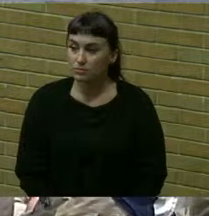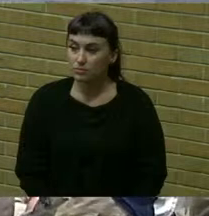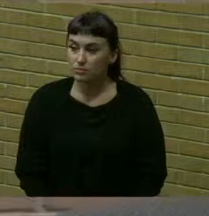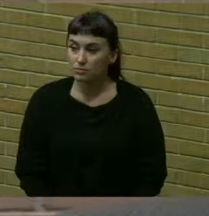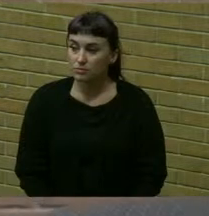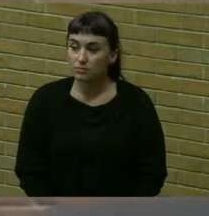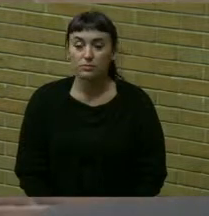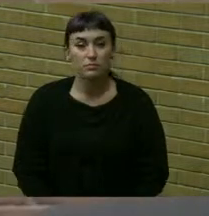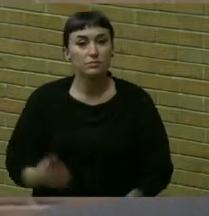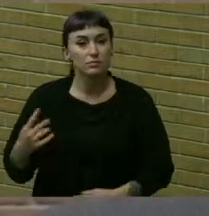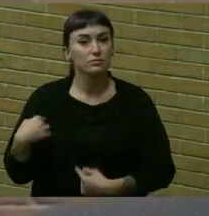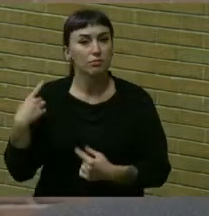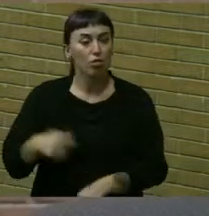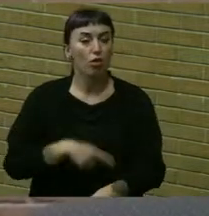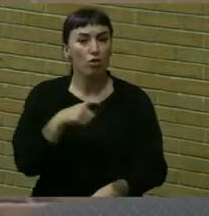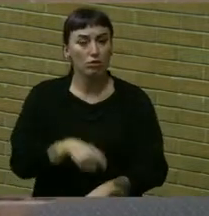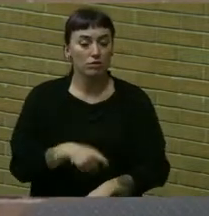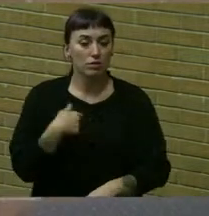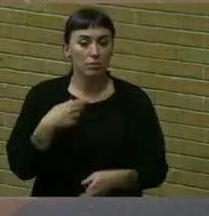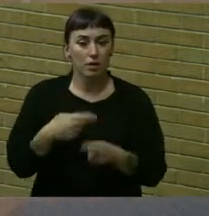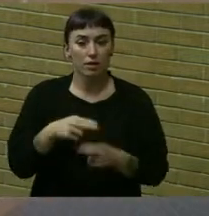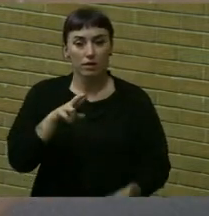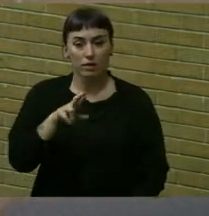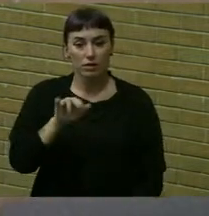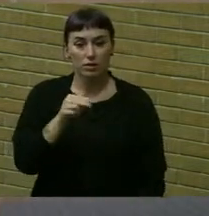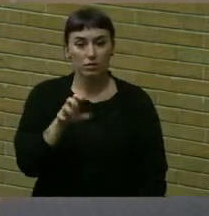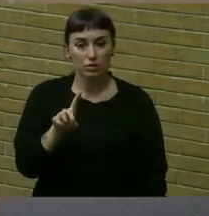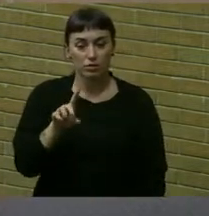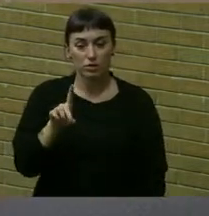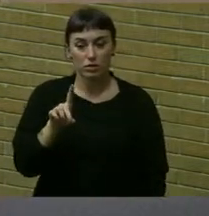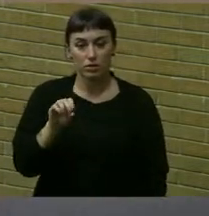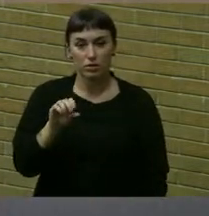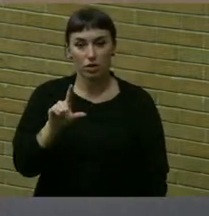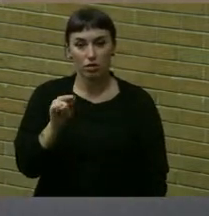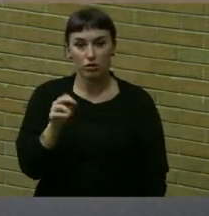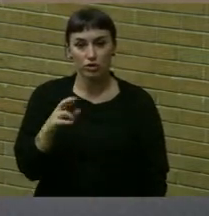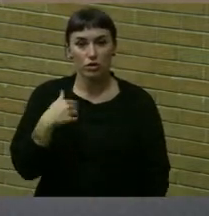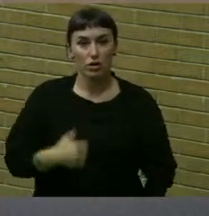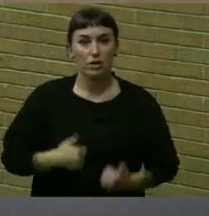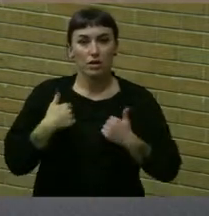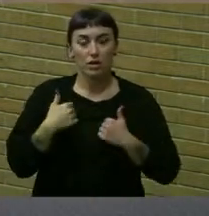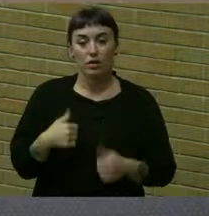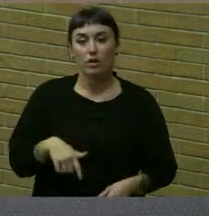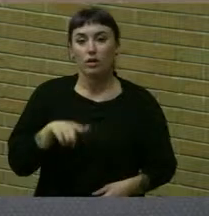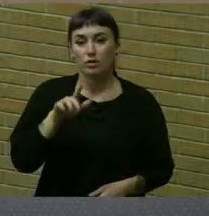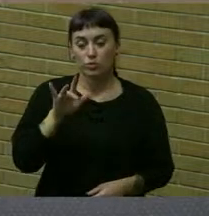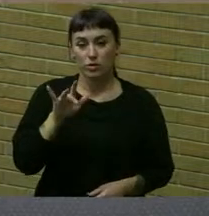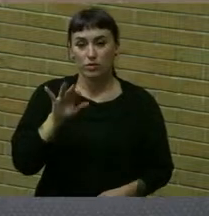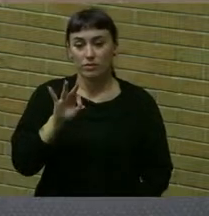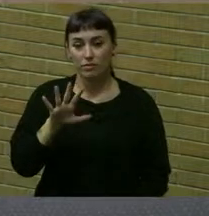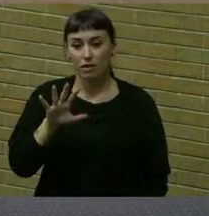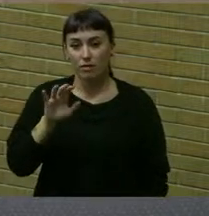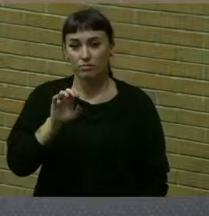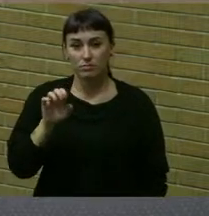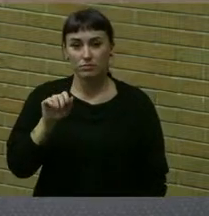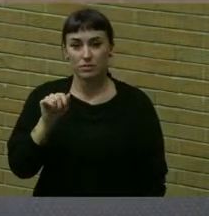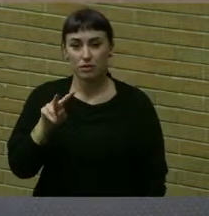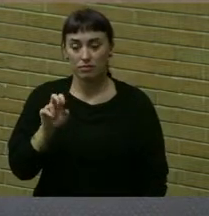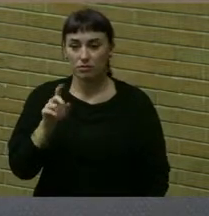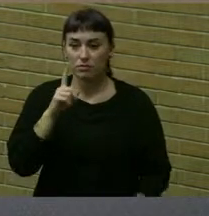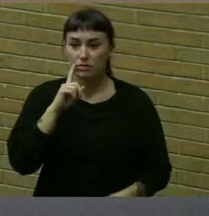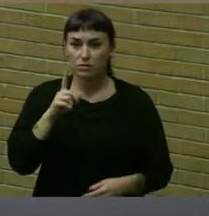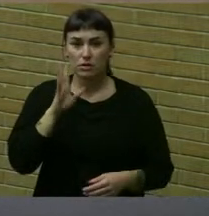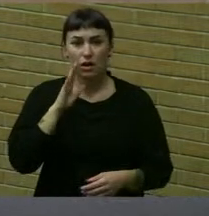It's been a long time. My name is Richard Dollinger. I live at 2795 East Avenue. I first spoke to this town board